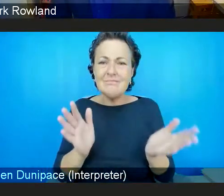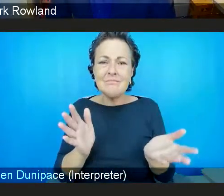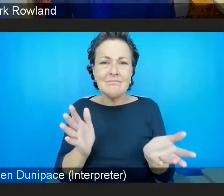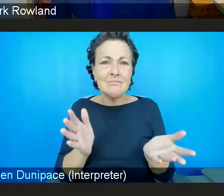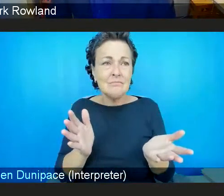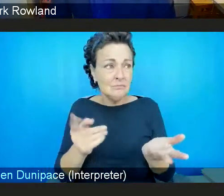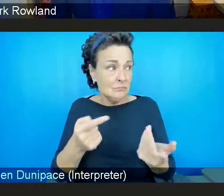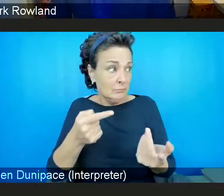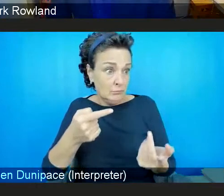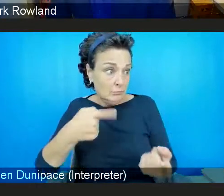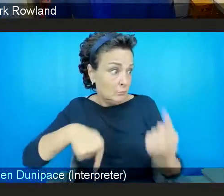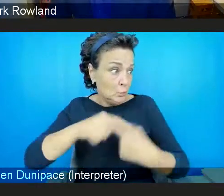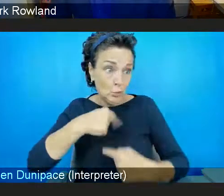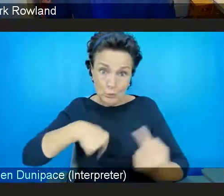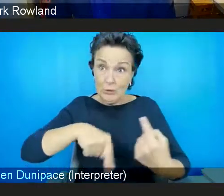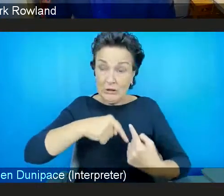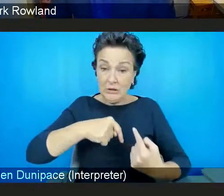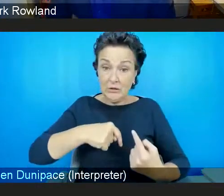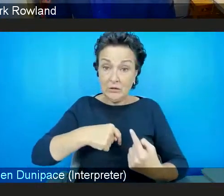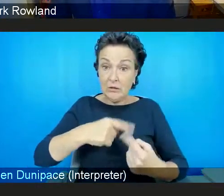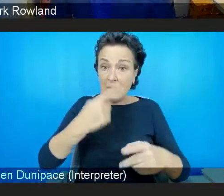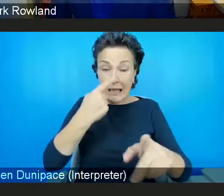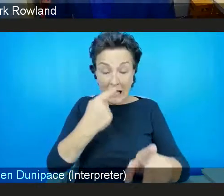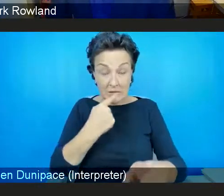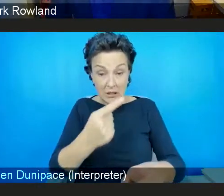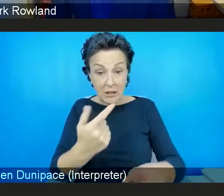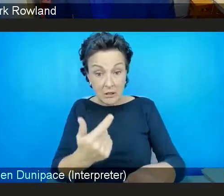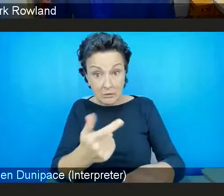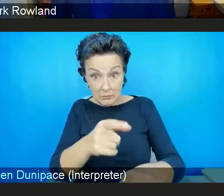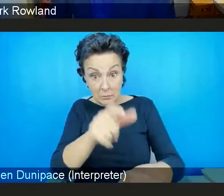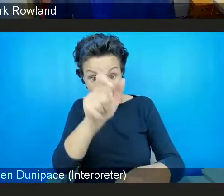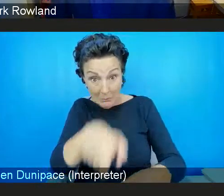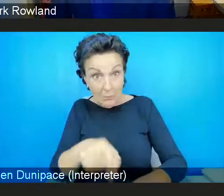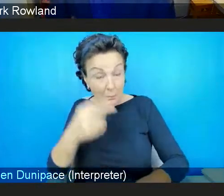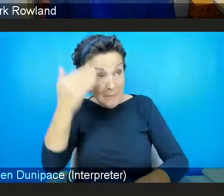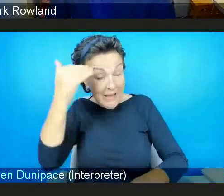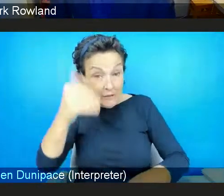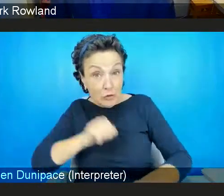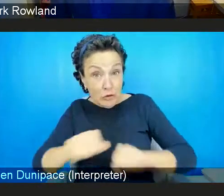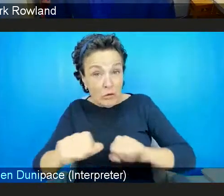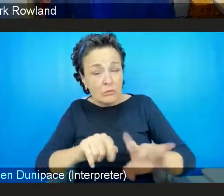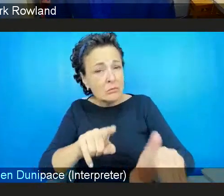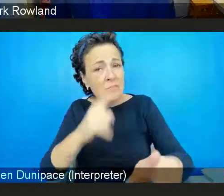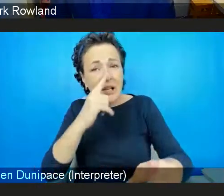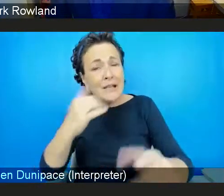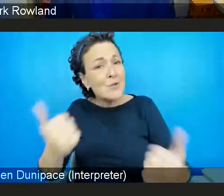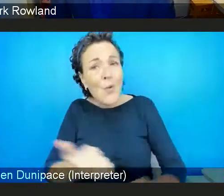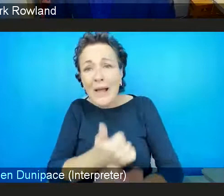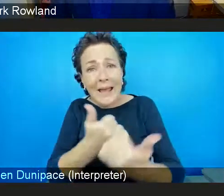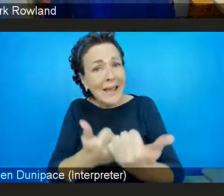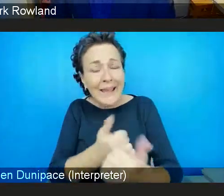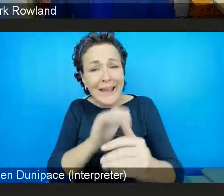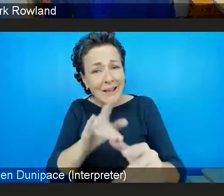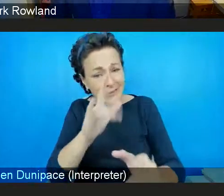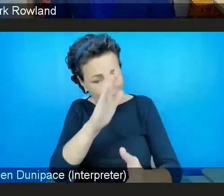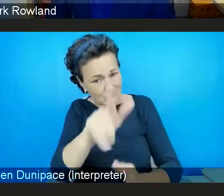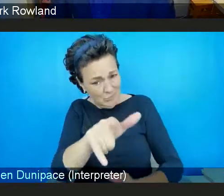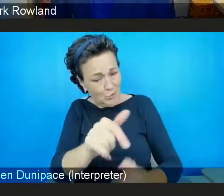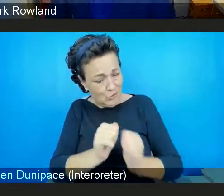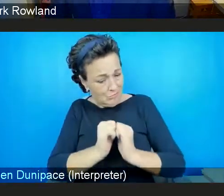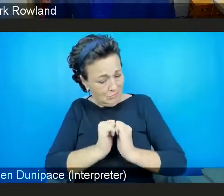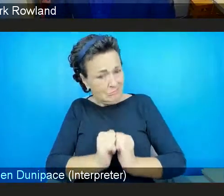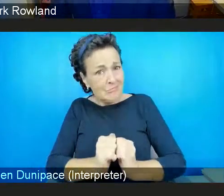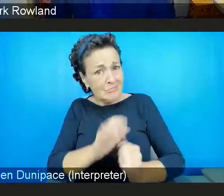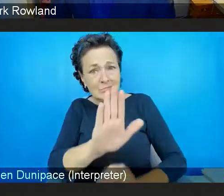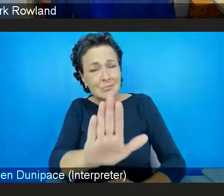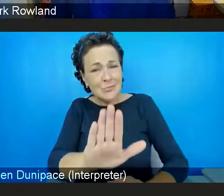can see people and say it's it's OK. And I feel validated in my own experience.